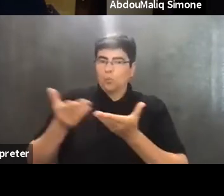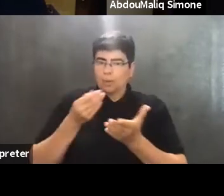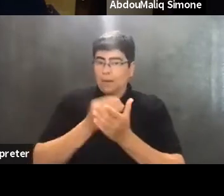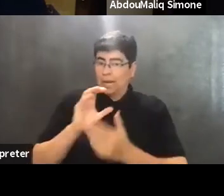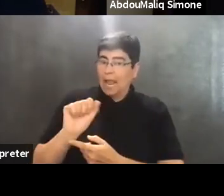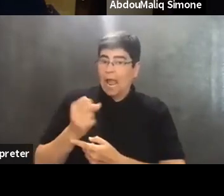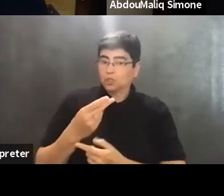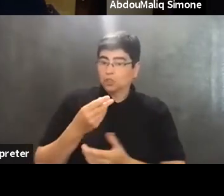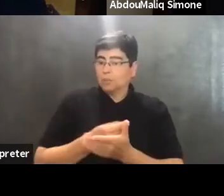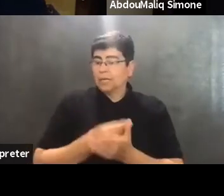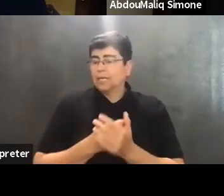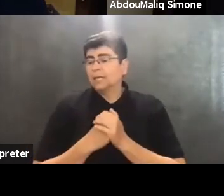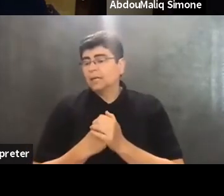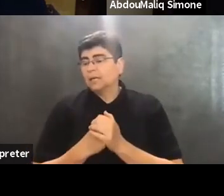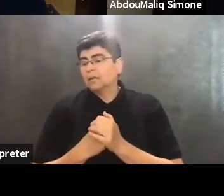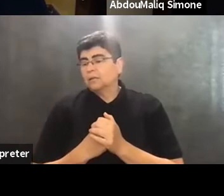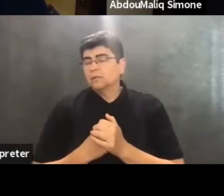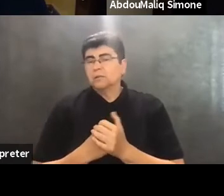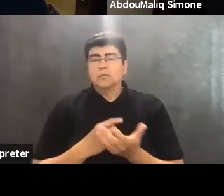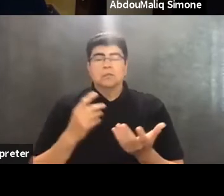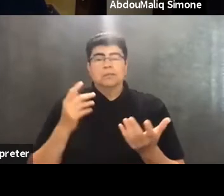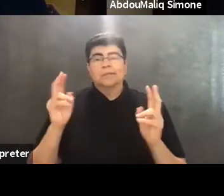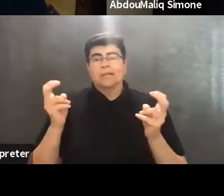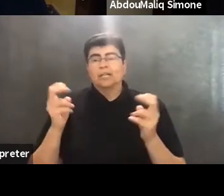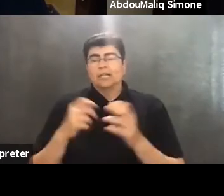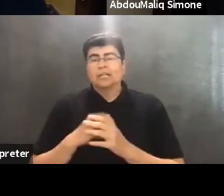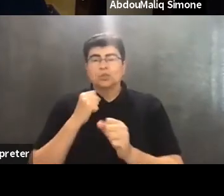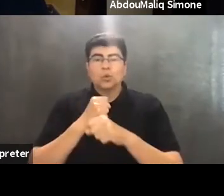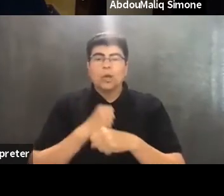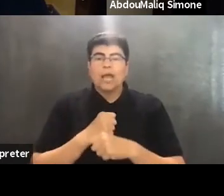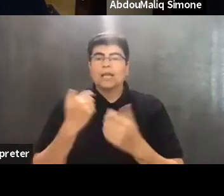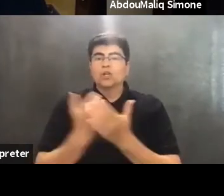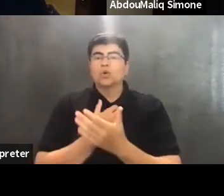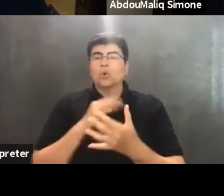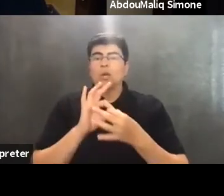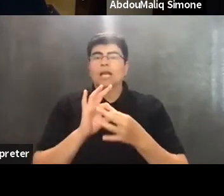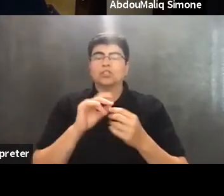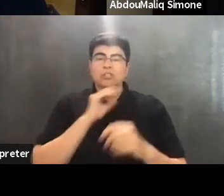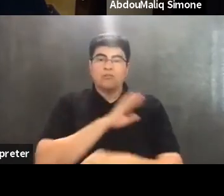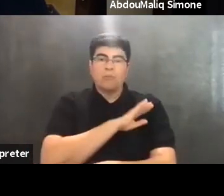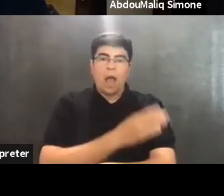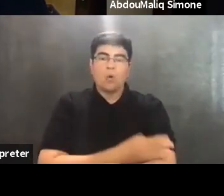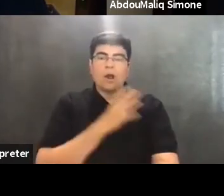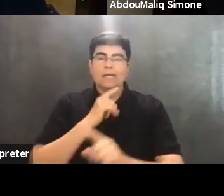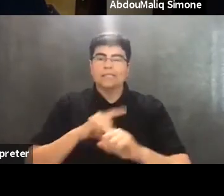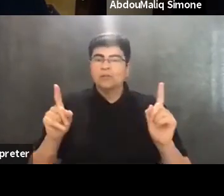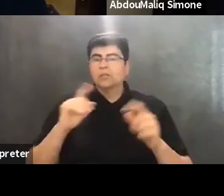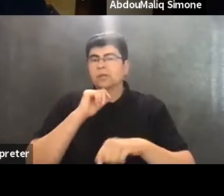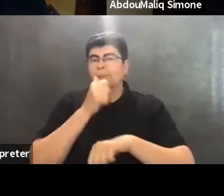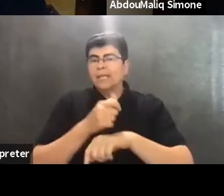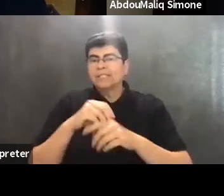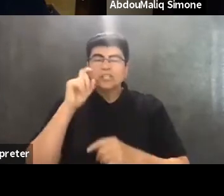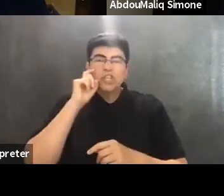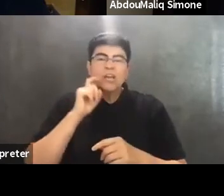money, um, and allegedly, uh, created new relations of power and difference based in gender and